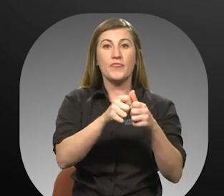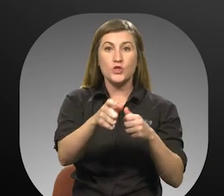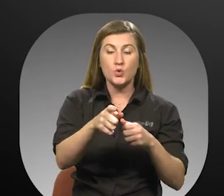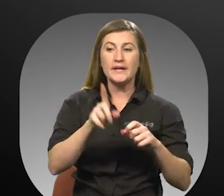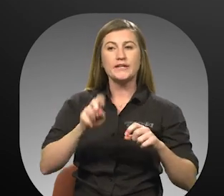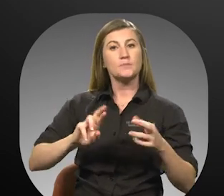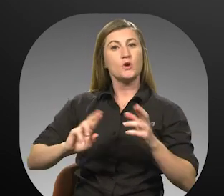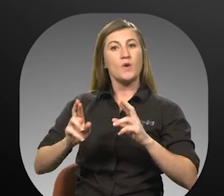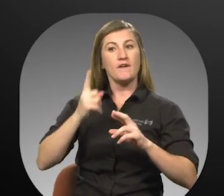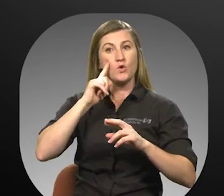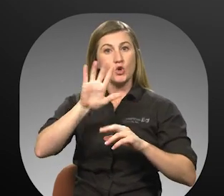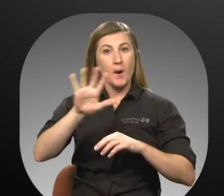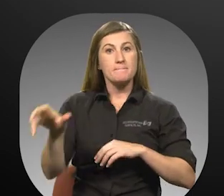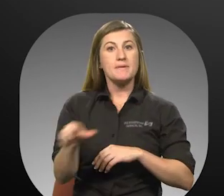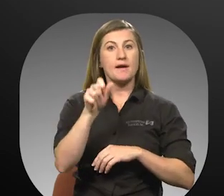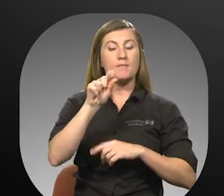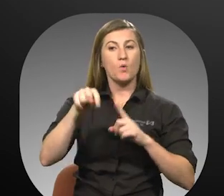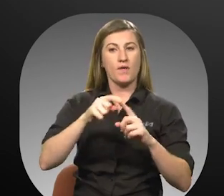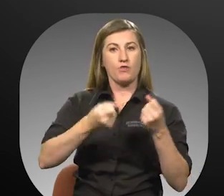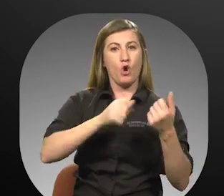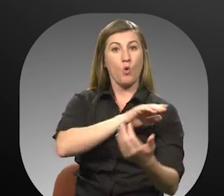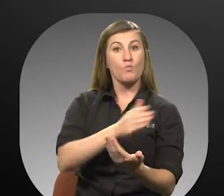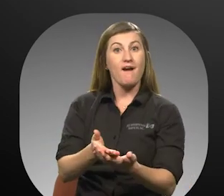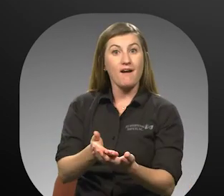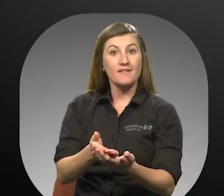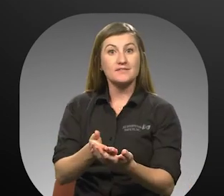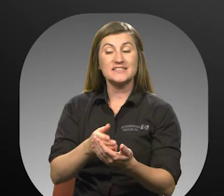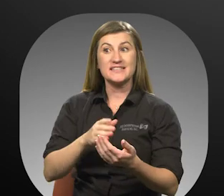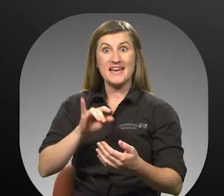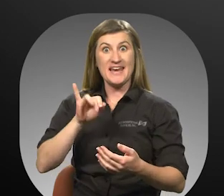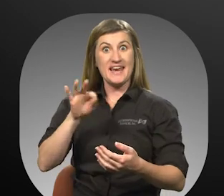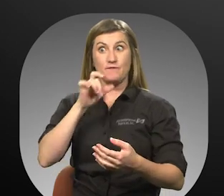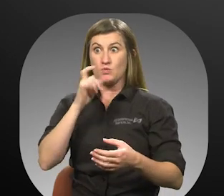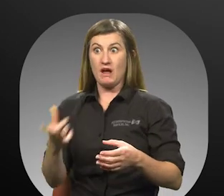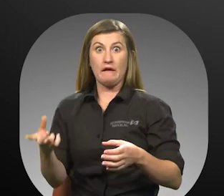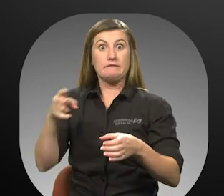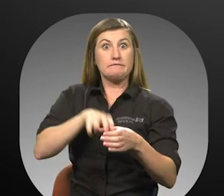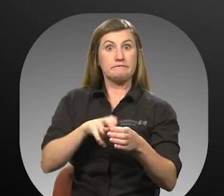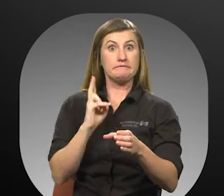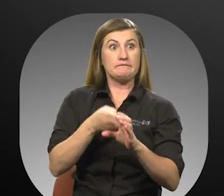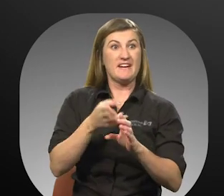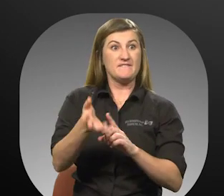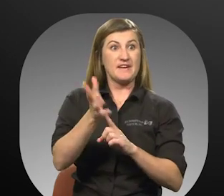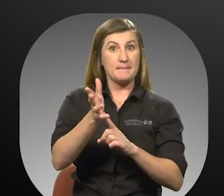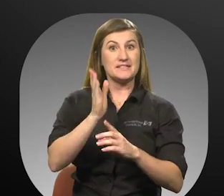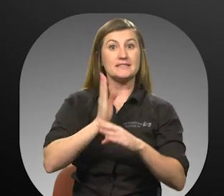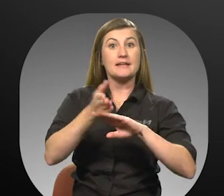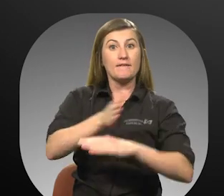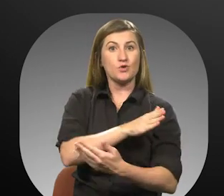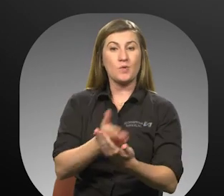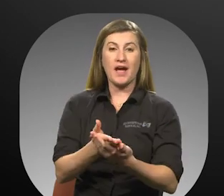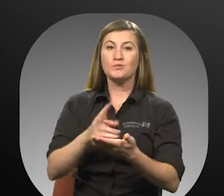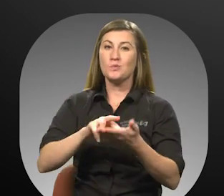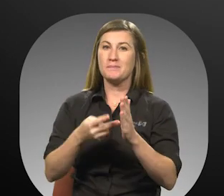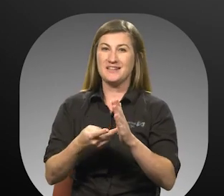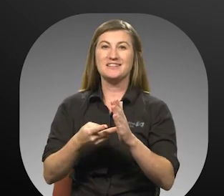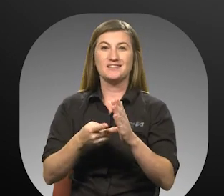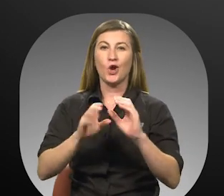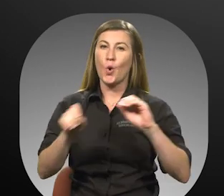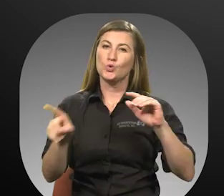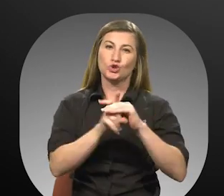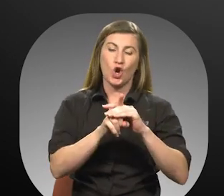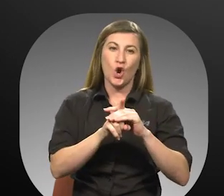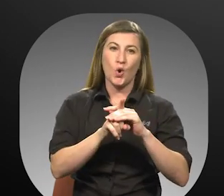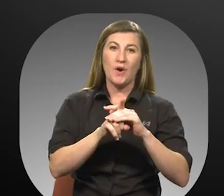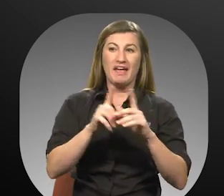need to be ready for your pickup when the vehicle arrives. Failure to board within five minutes after the vehicle arrives will result in a no